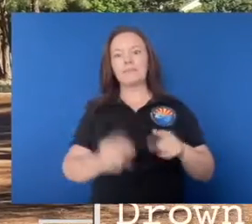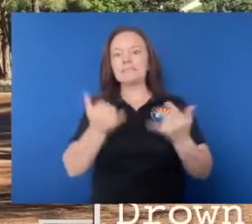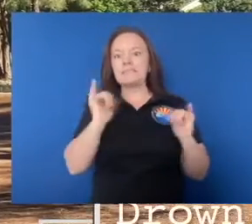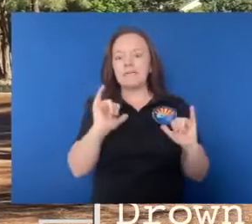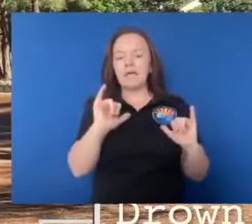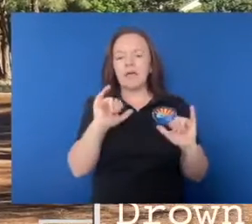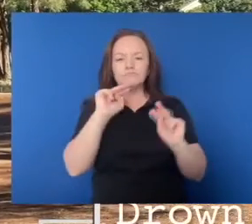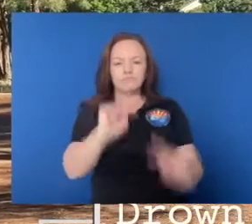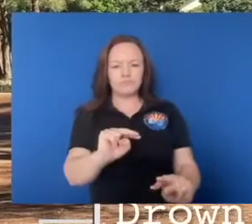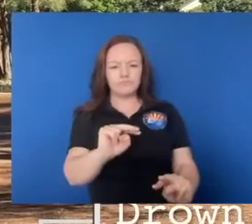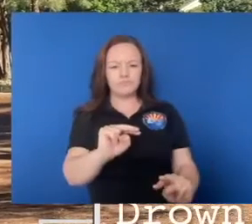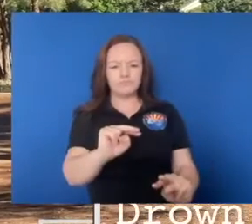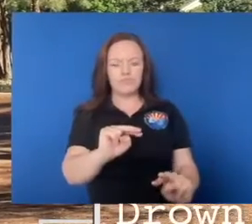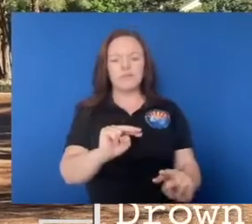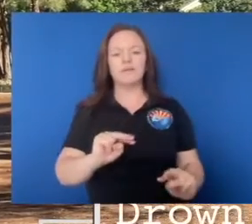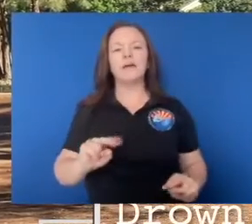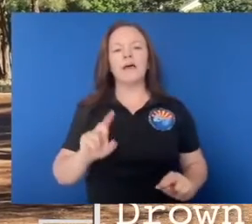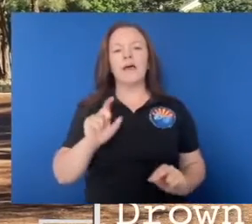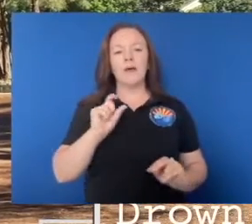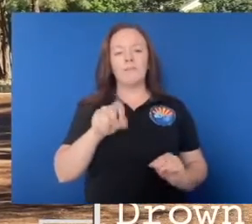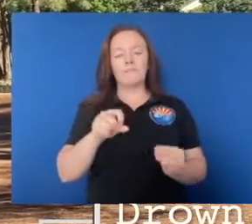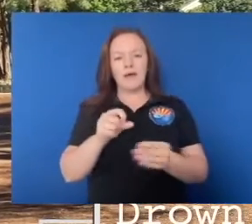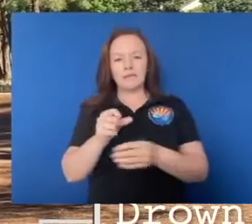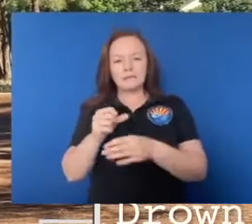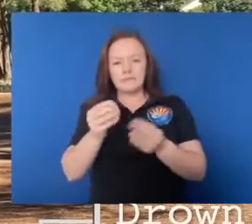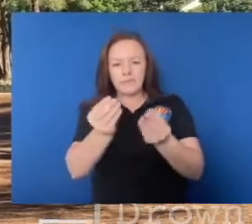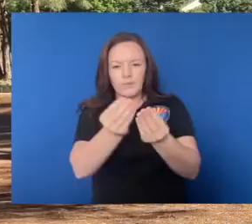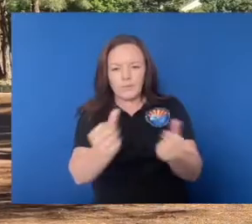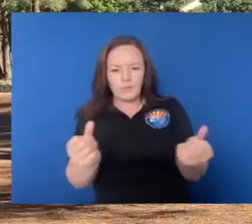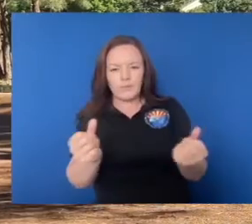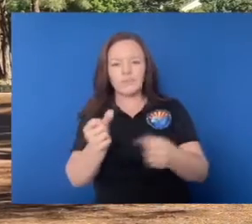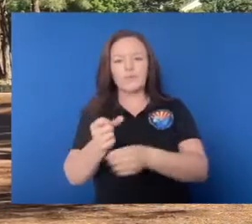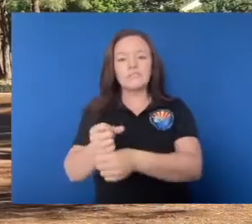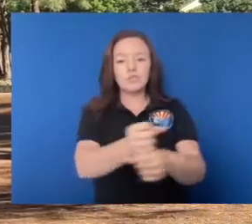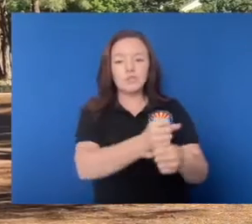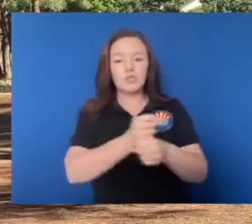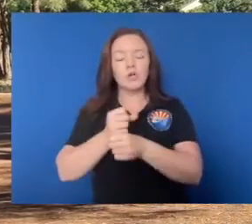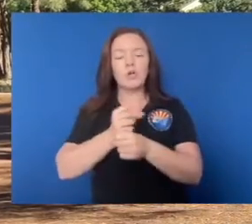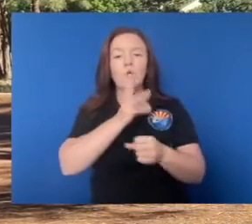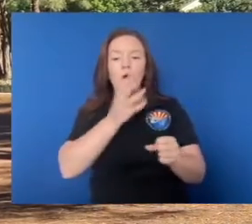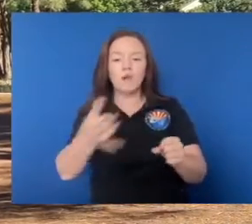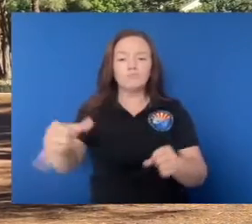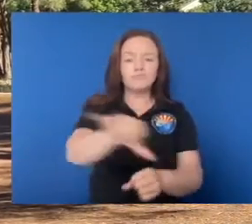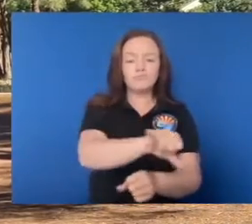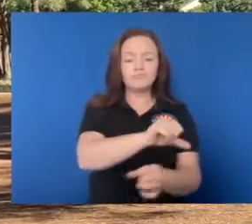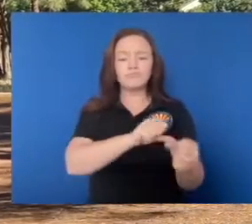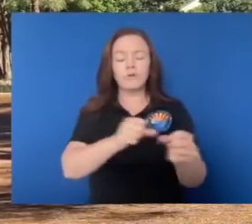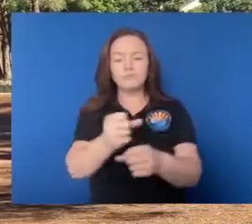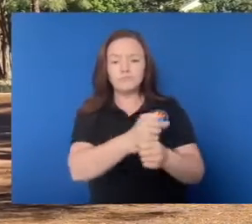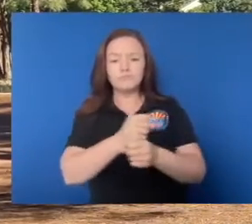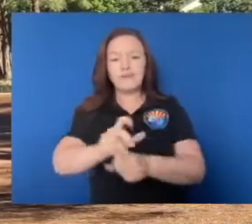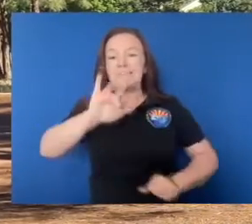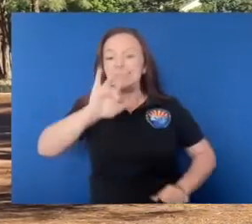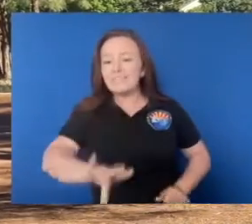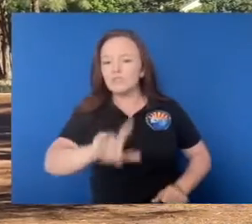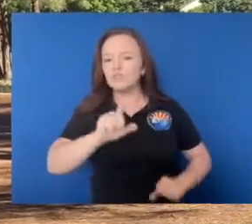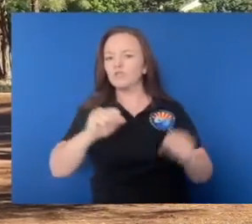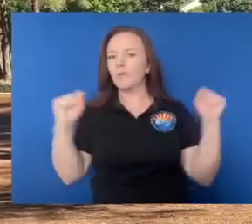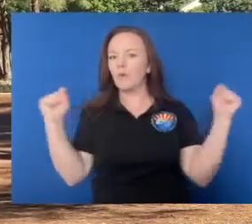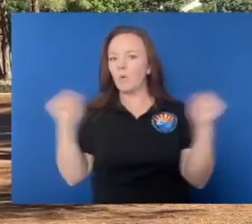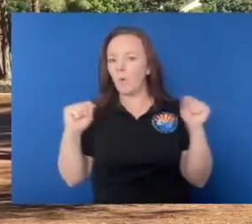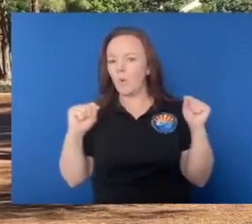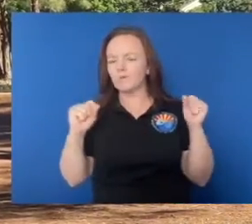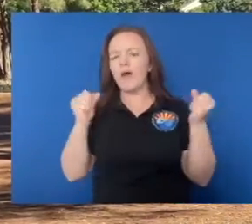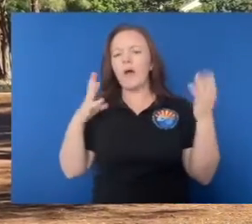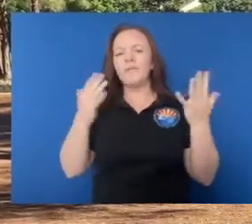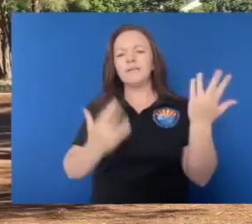Drown, stir, and feel. Make sure that that fire is cold to the touch before you walk away. How many fires do we have every year